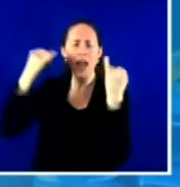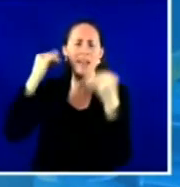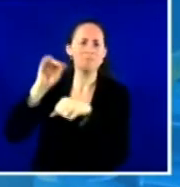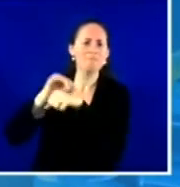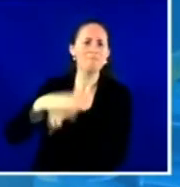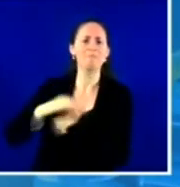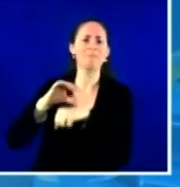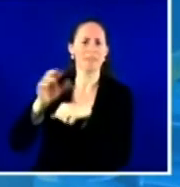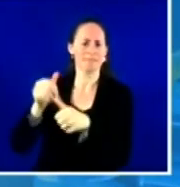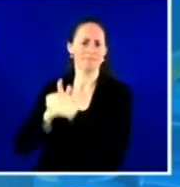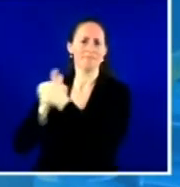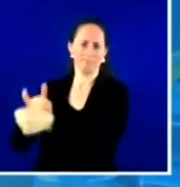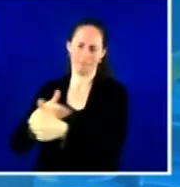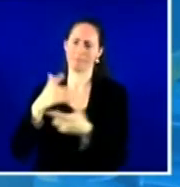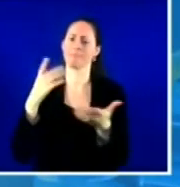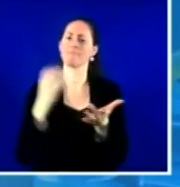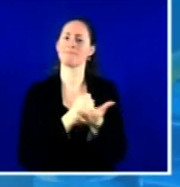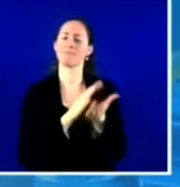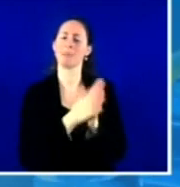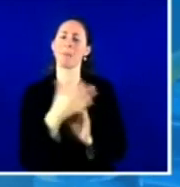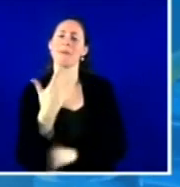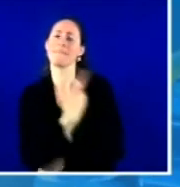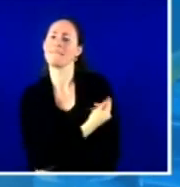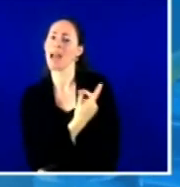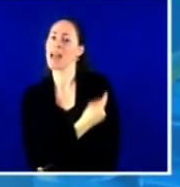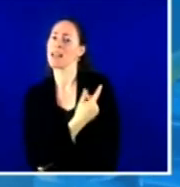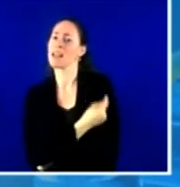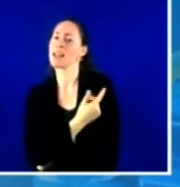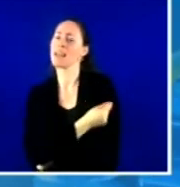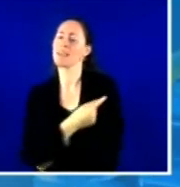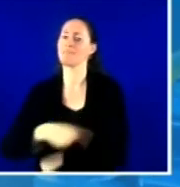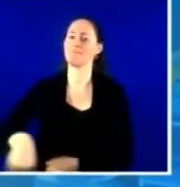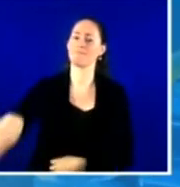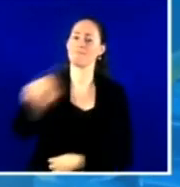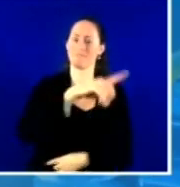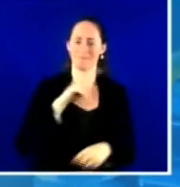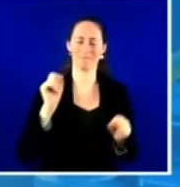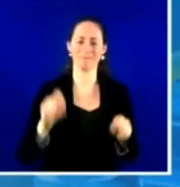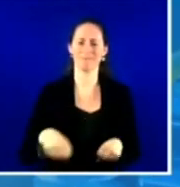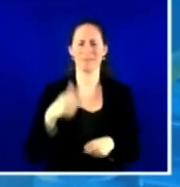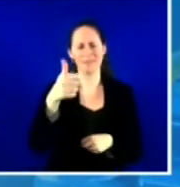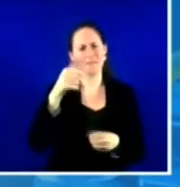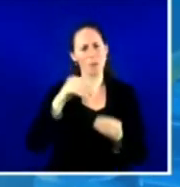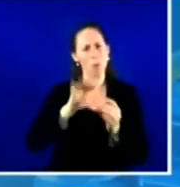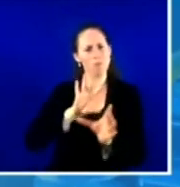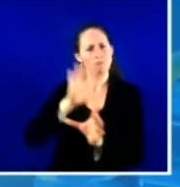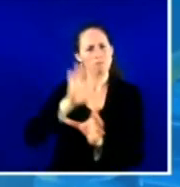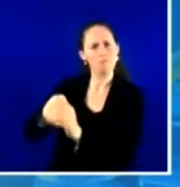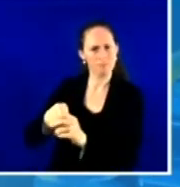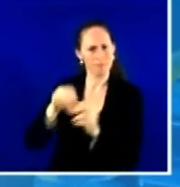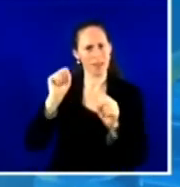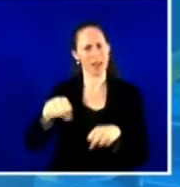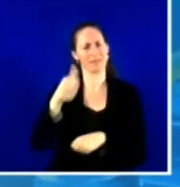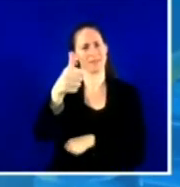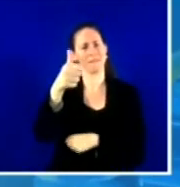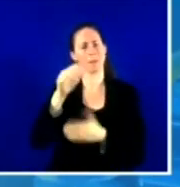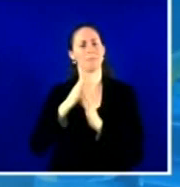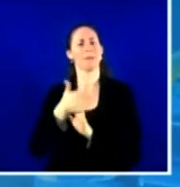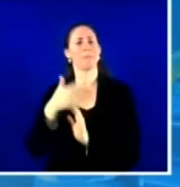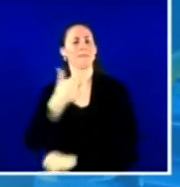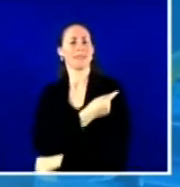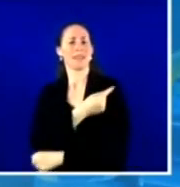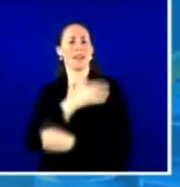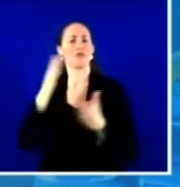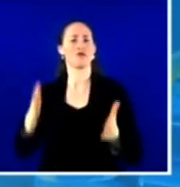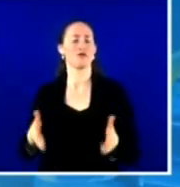So please check that out and get engaged and be a vaccinator. Also, please take a moment. We have a sense of urgency